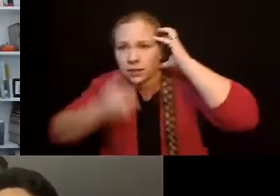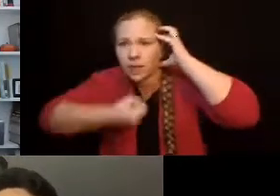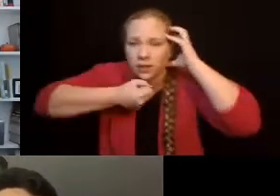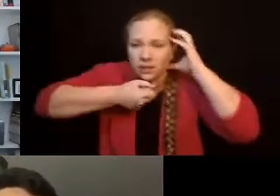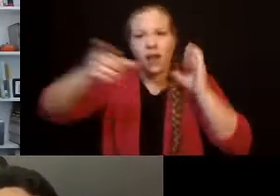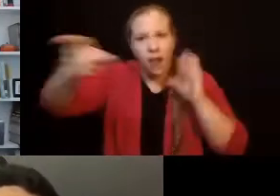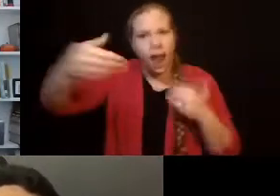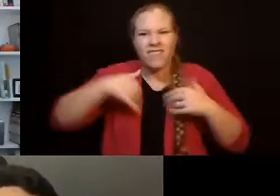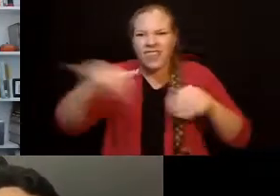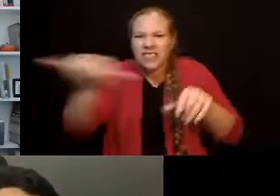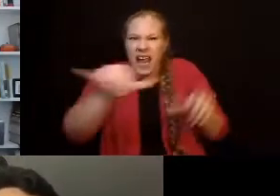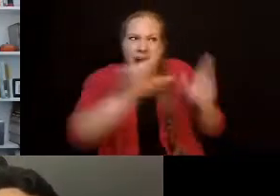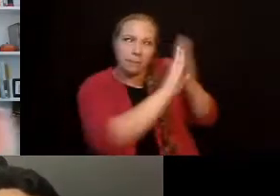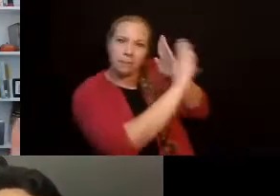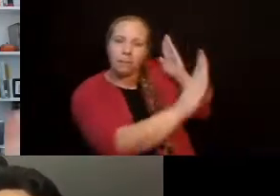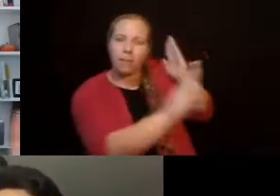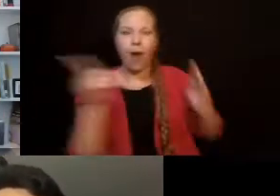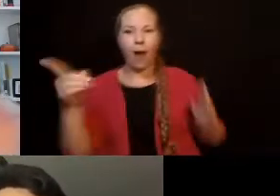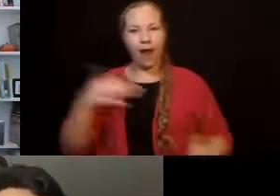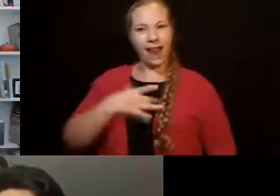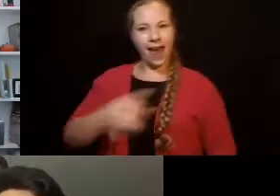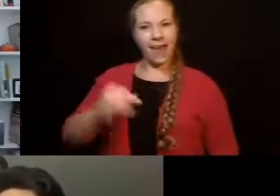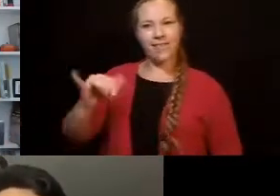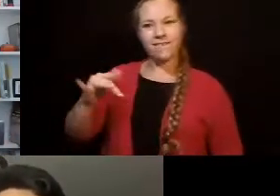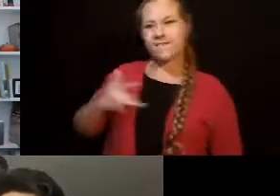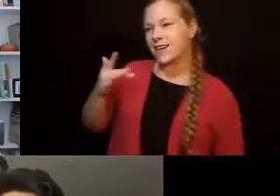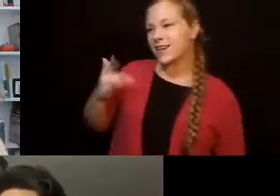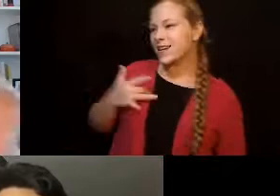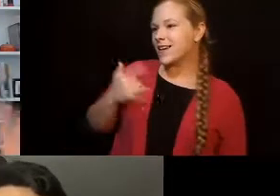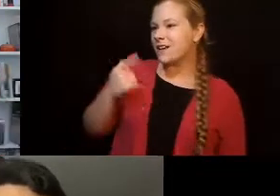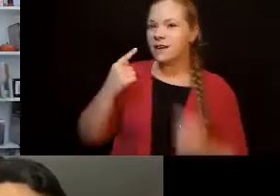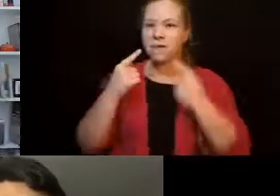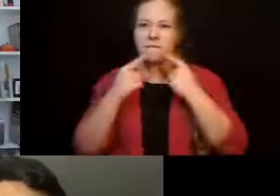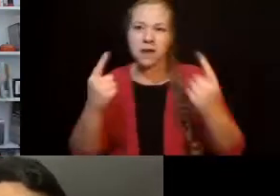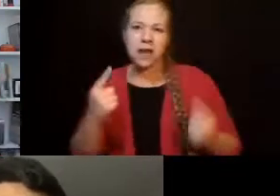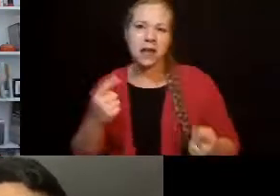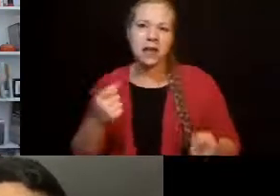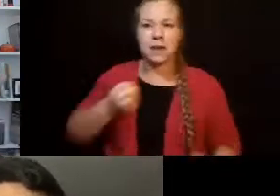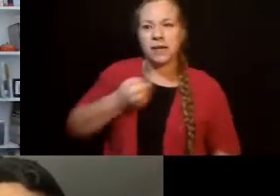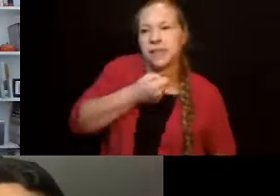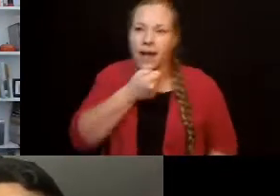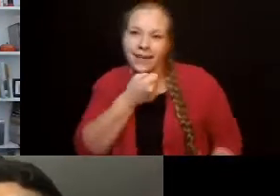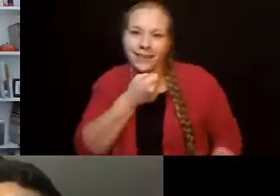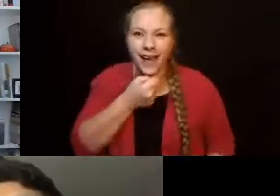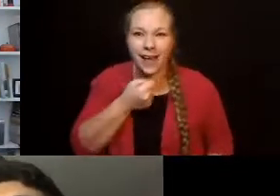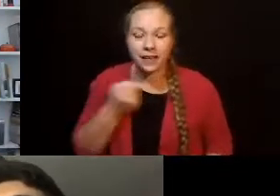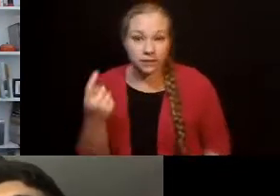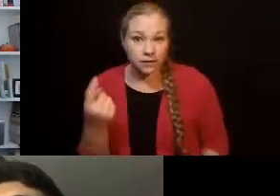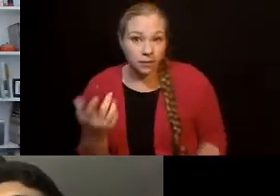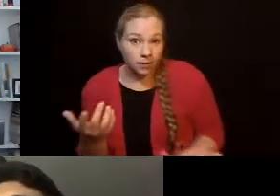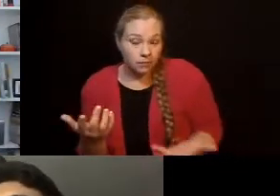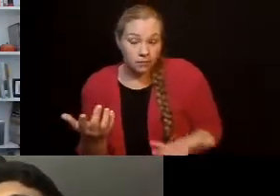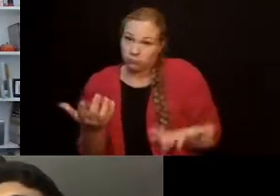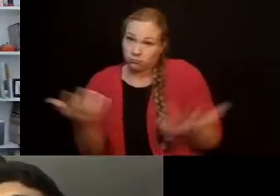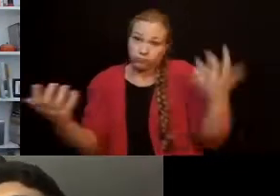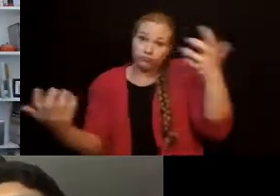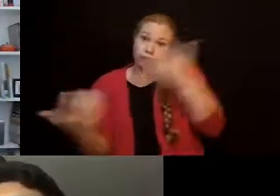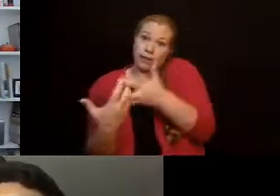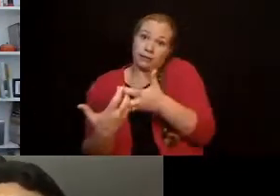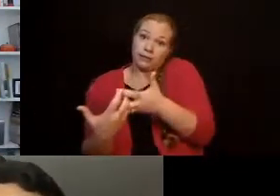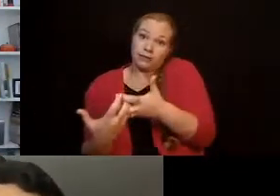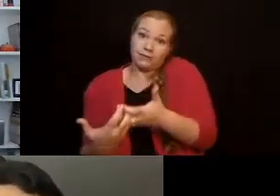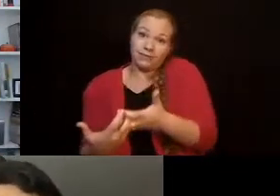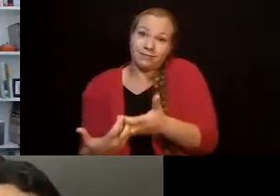if you've got questions, guys, or you want to ask specifics, please put it in the chat box and, um,